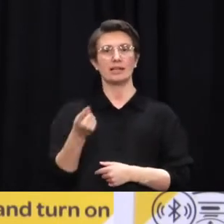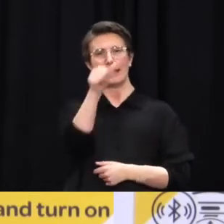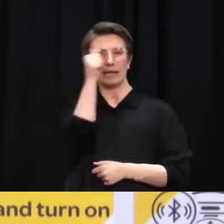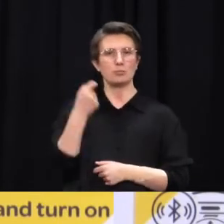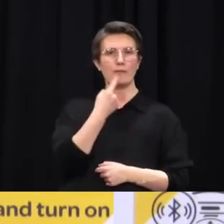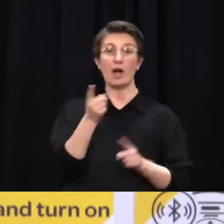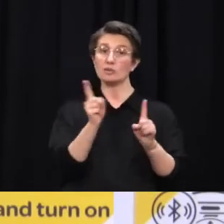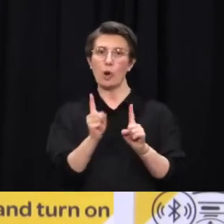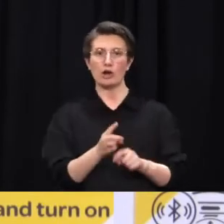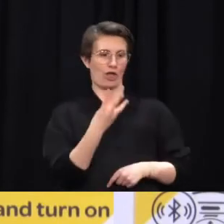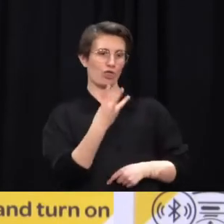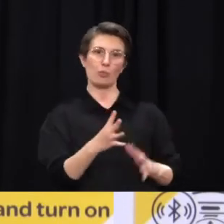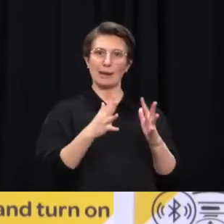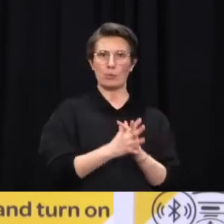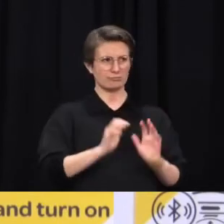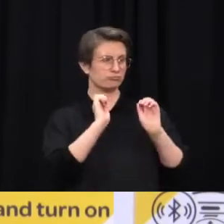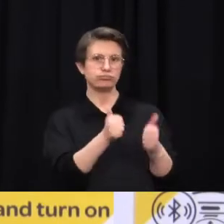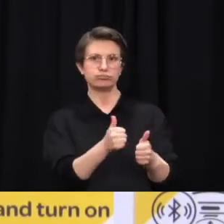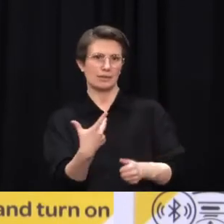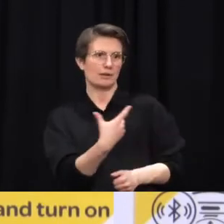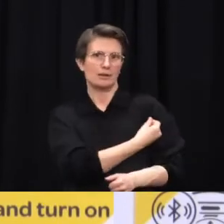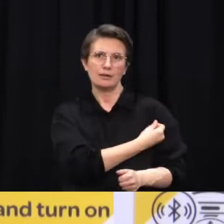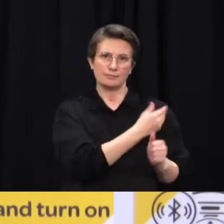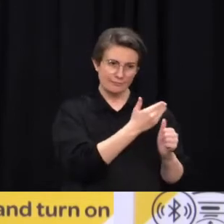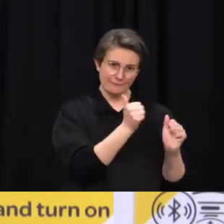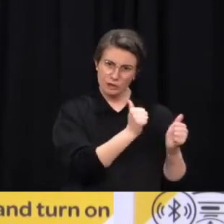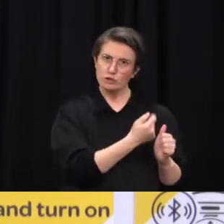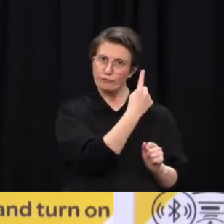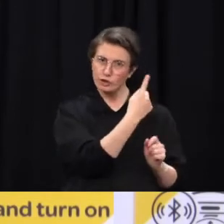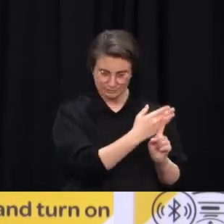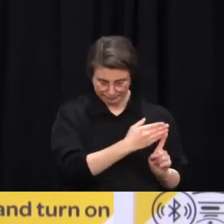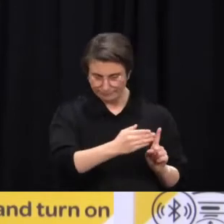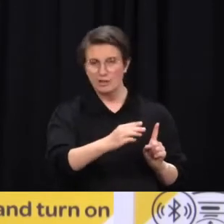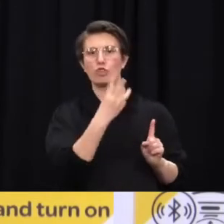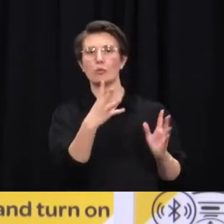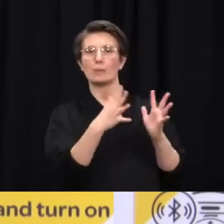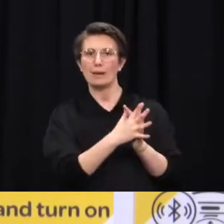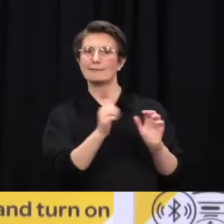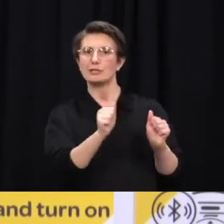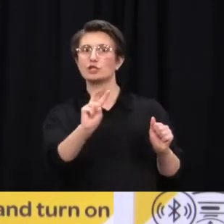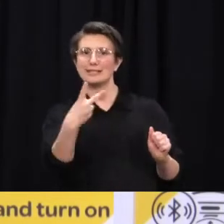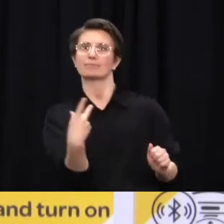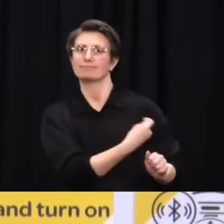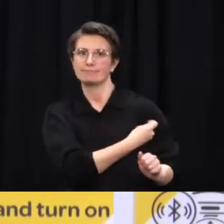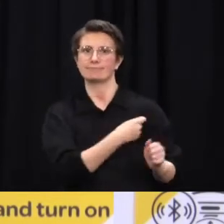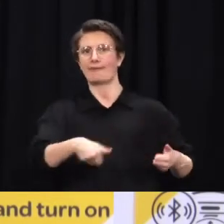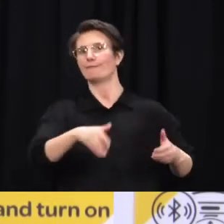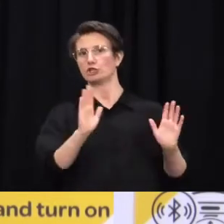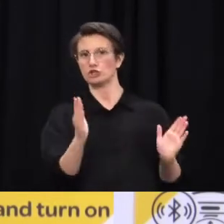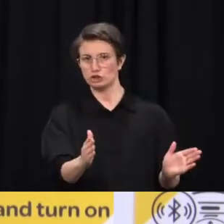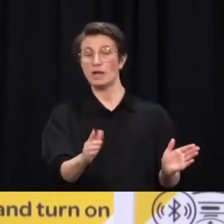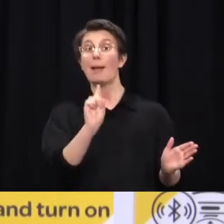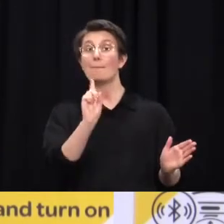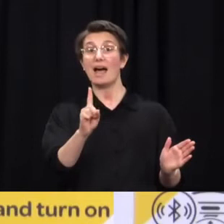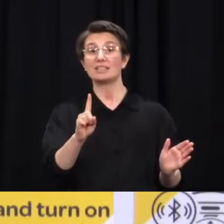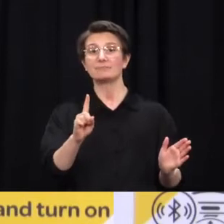not slightly better, effectiveness of the vaccine. So it really is up to those people to make a call as to whether they want to shift their timing. They don't have